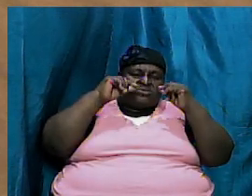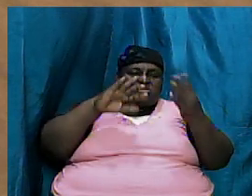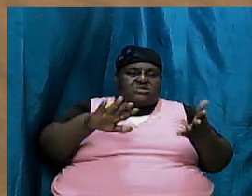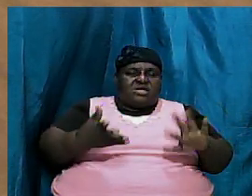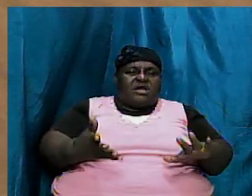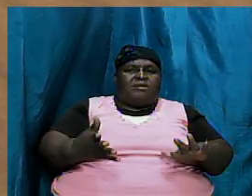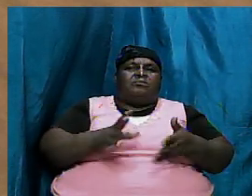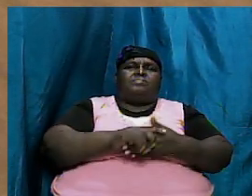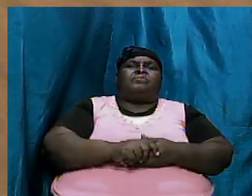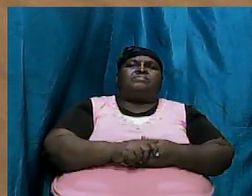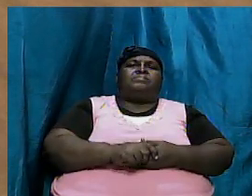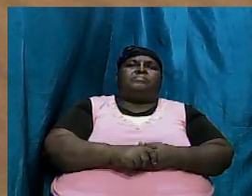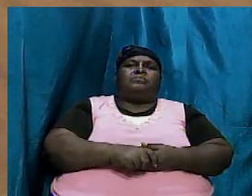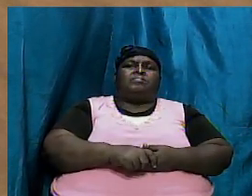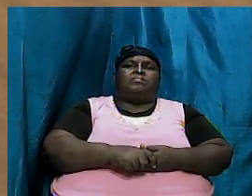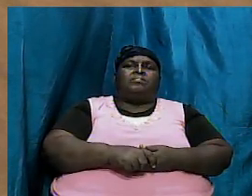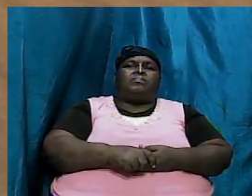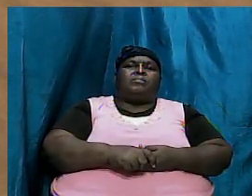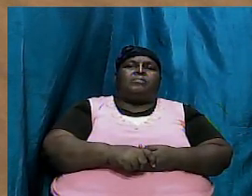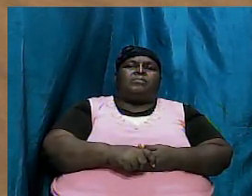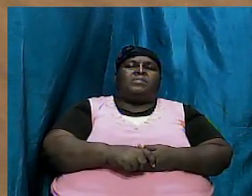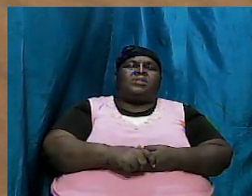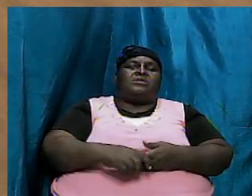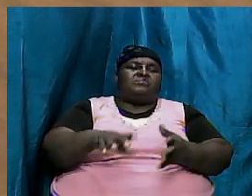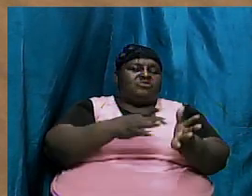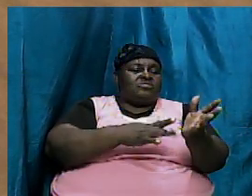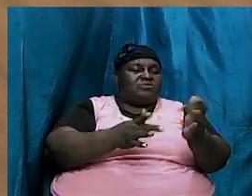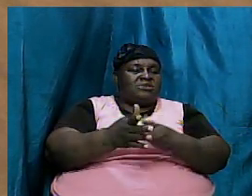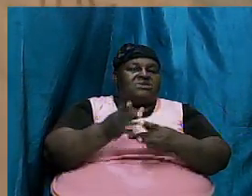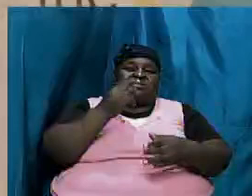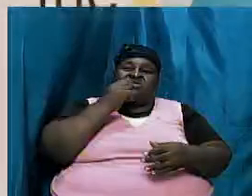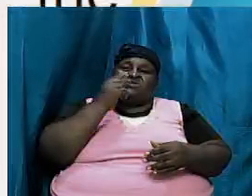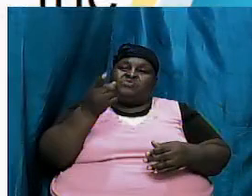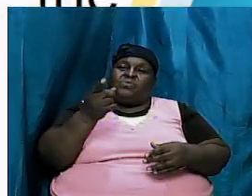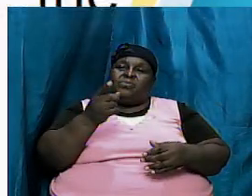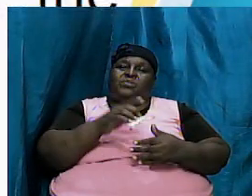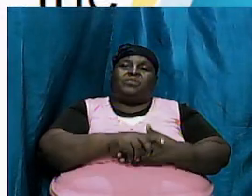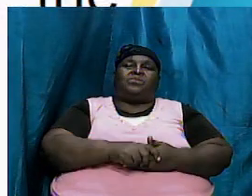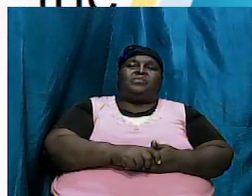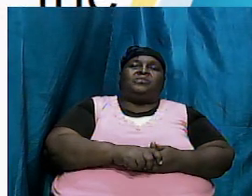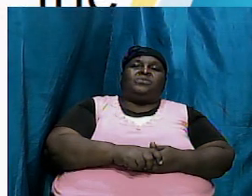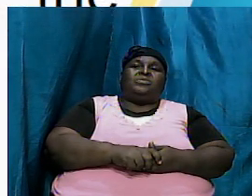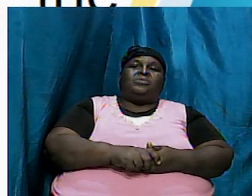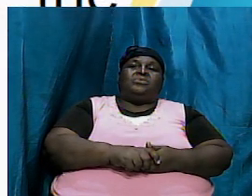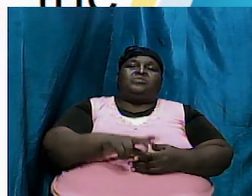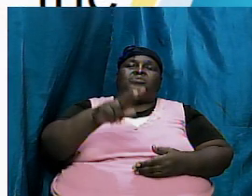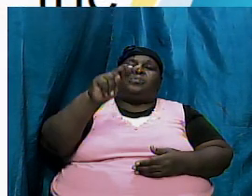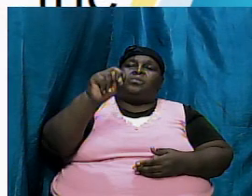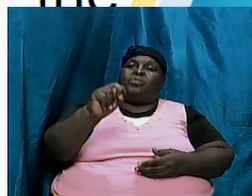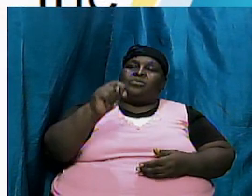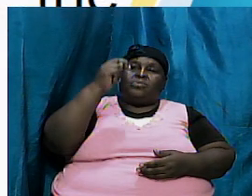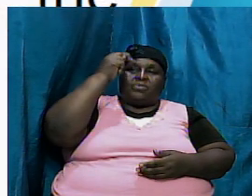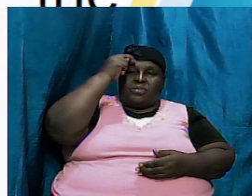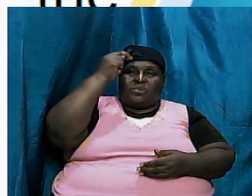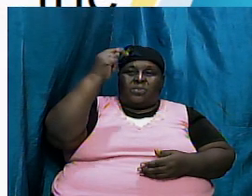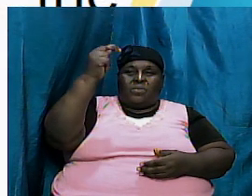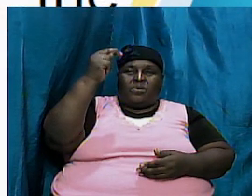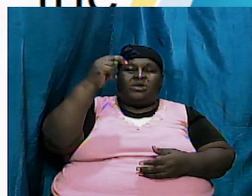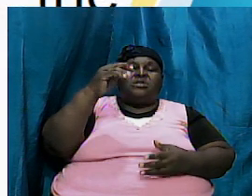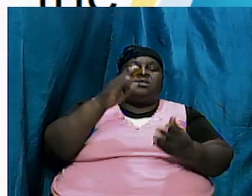but earlier on Jesus spoke to Noah in the book of Genesis